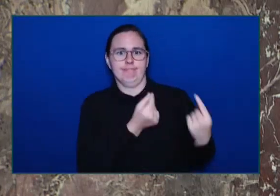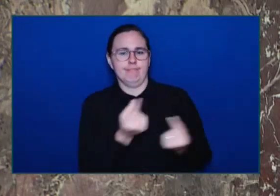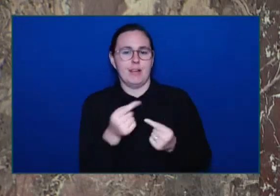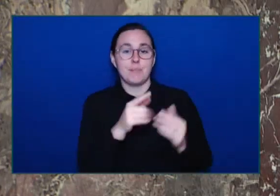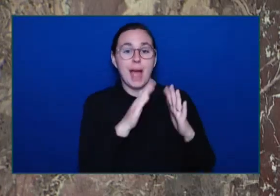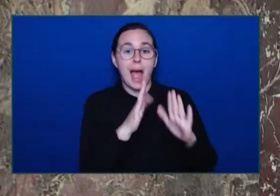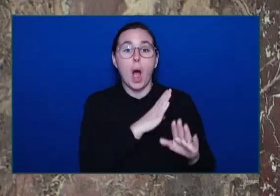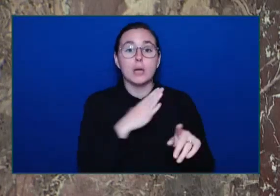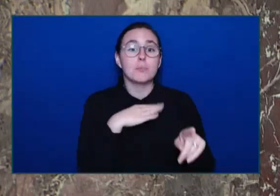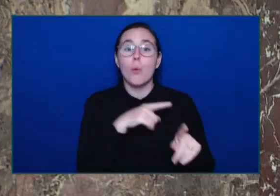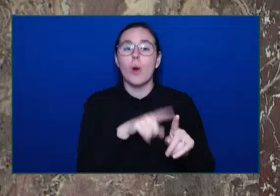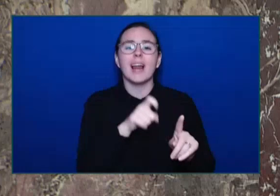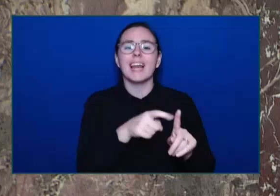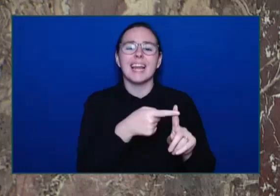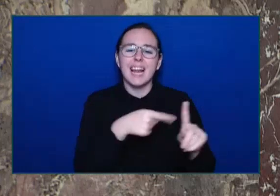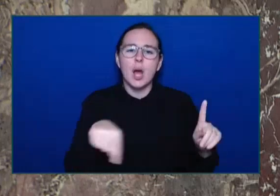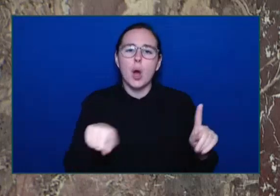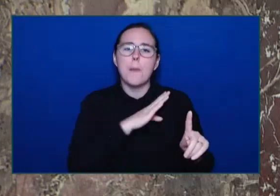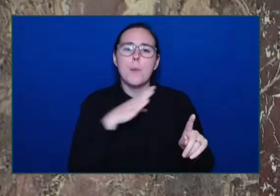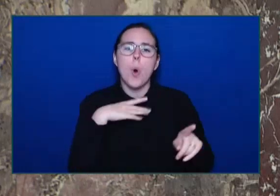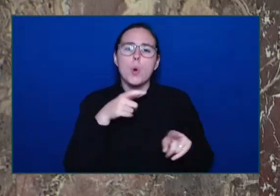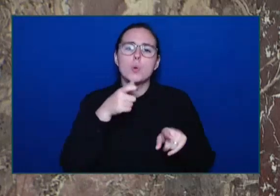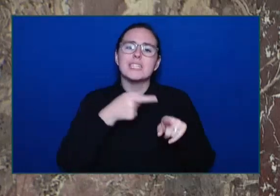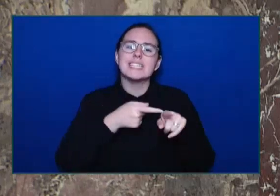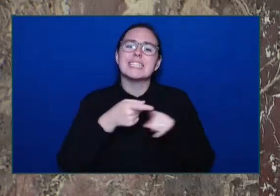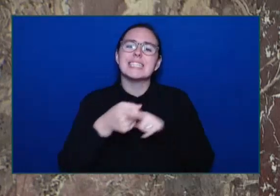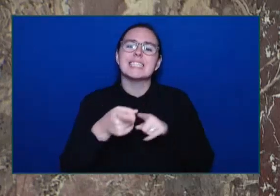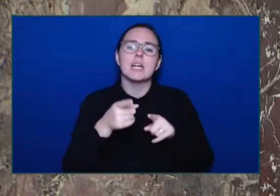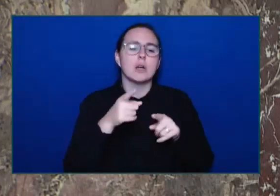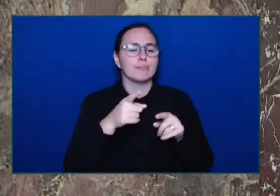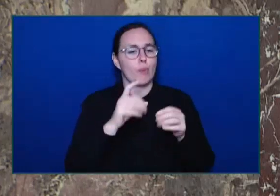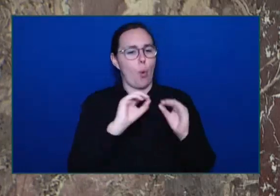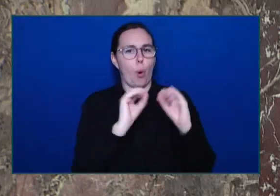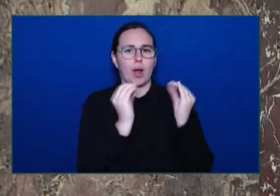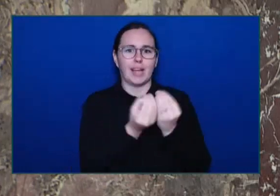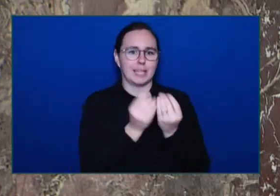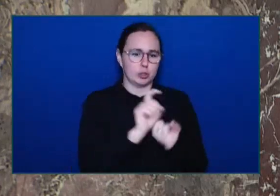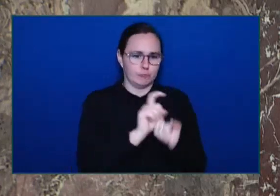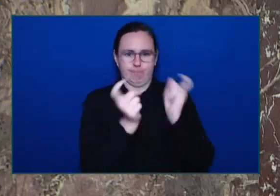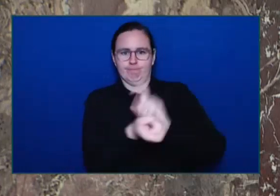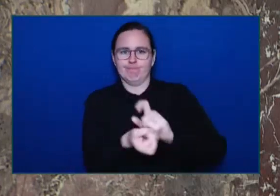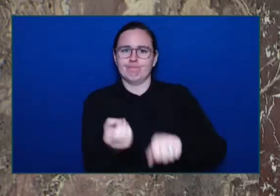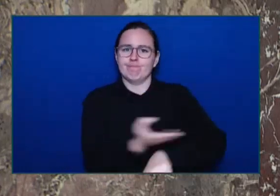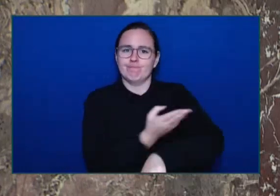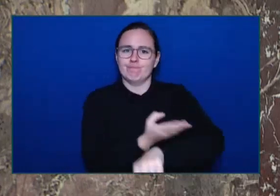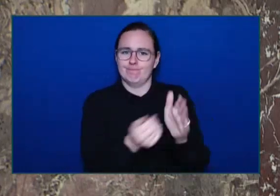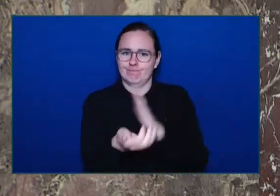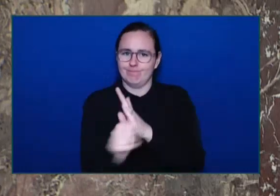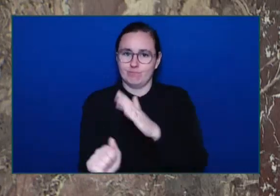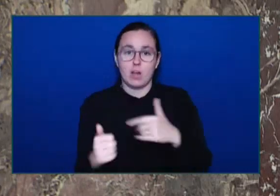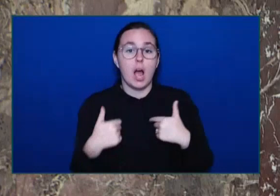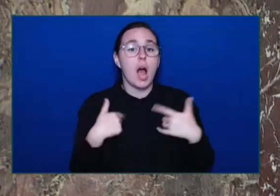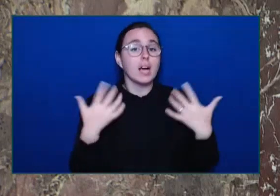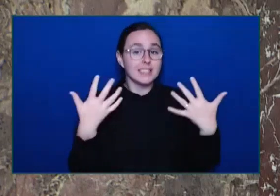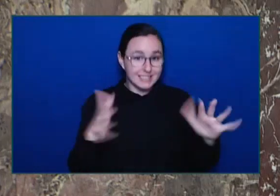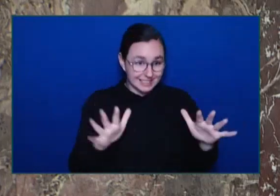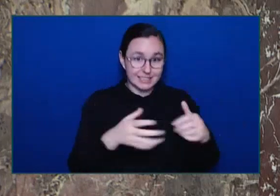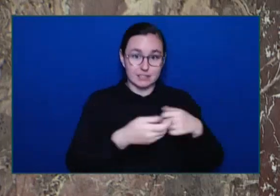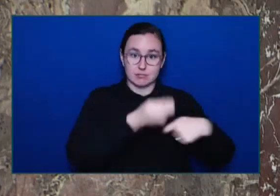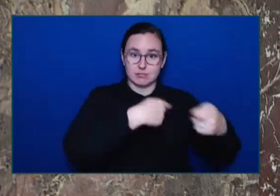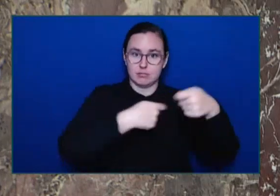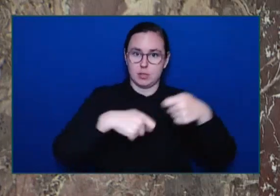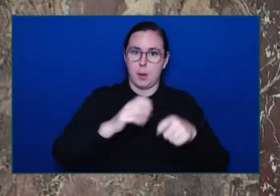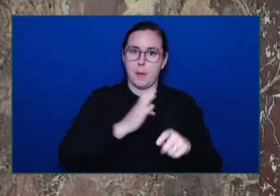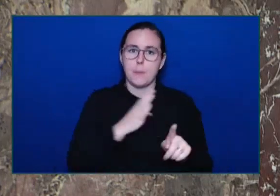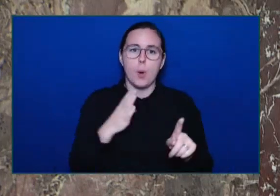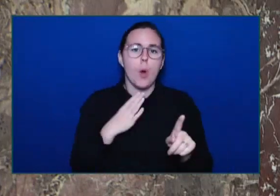right I did remove the board But it was a difficult decision And it's important to note That there was no wrongdoing On the part of the board There wasn't These are people